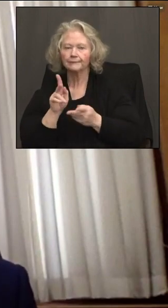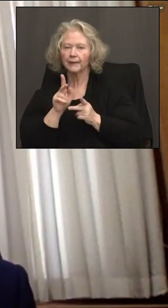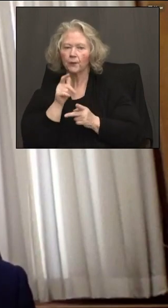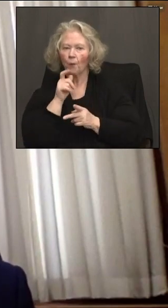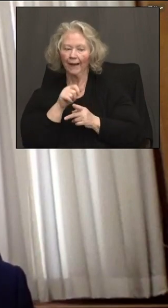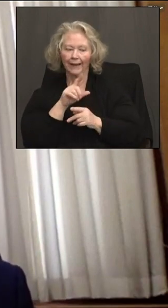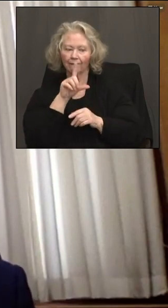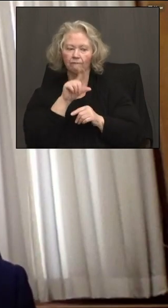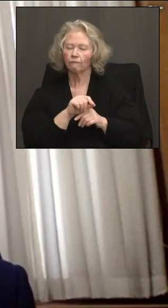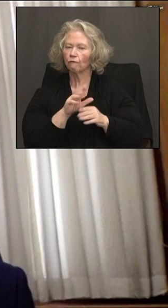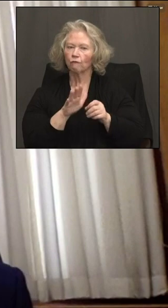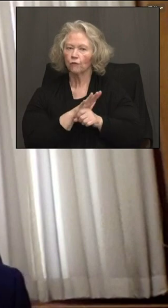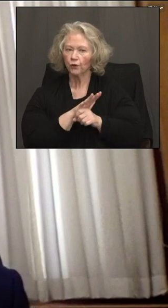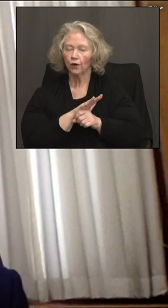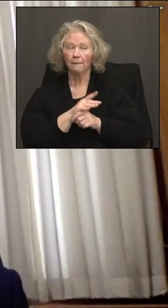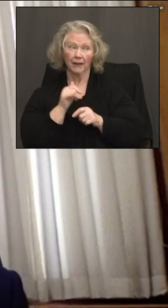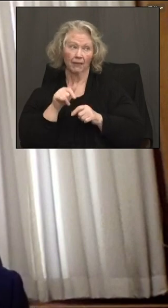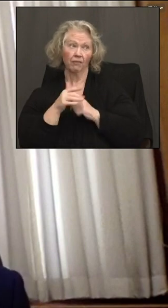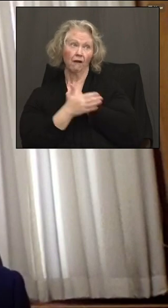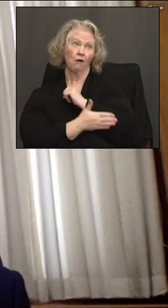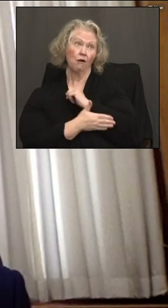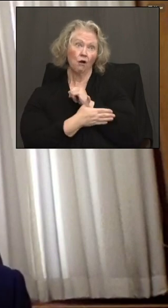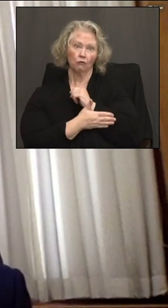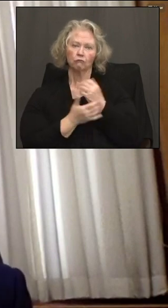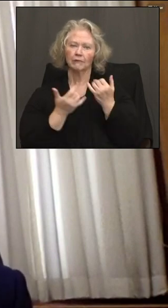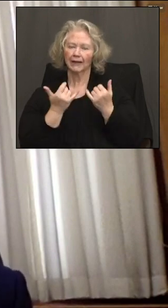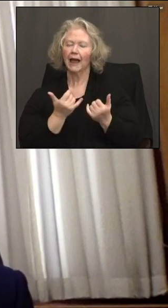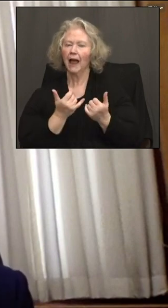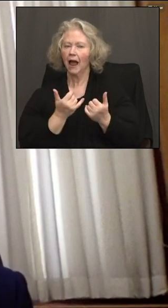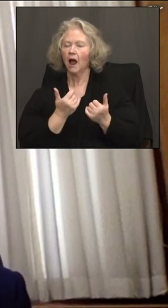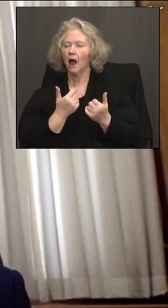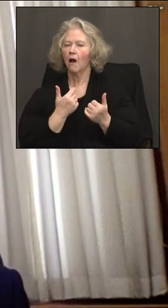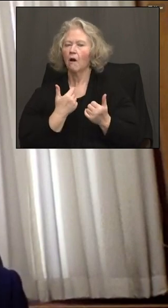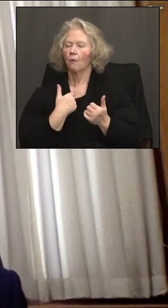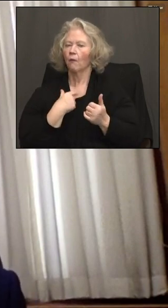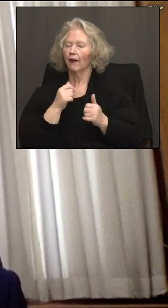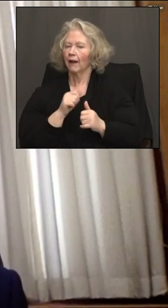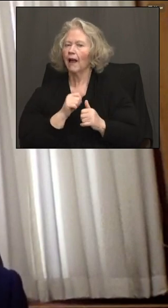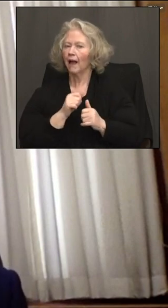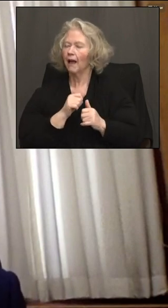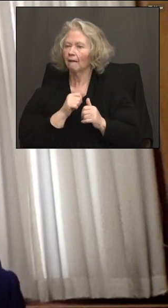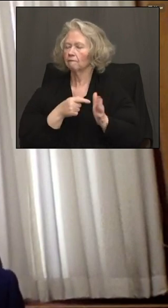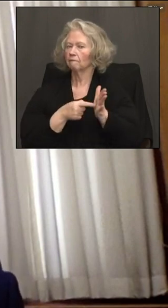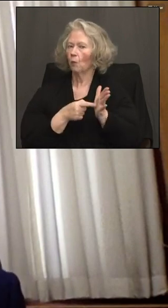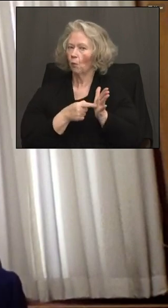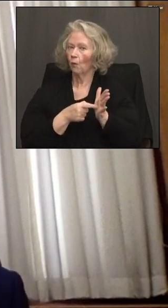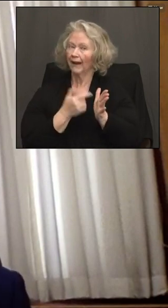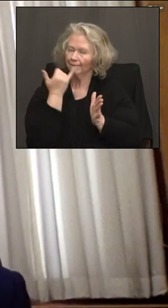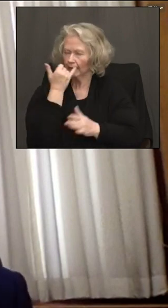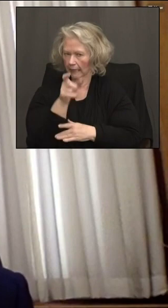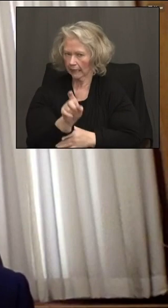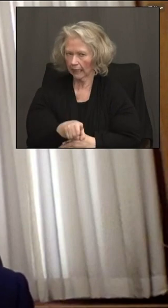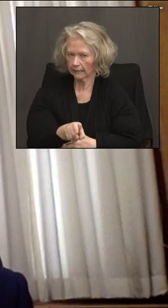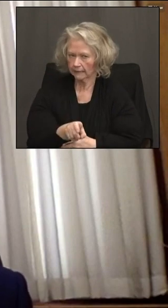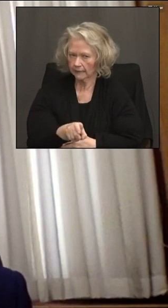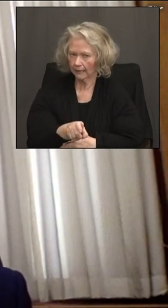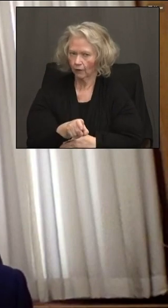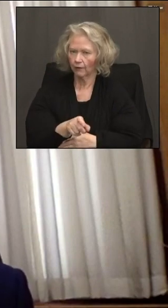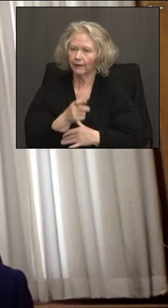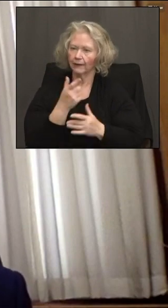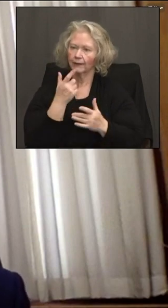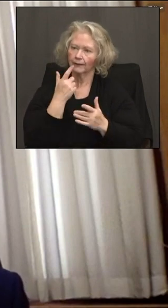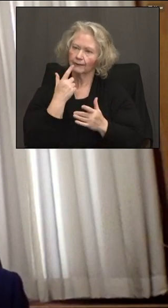you know, we as a nation, right, we'll have the flexibility to do that. If that's what it takes to get that access